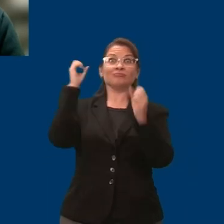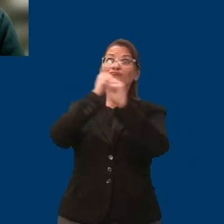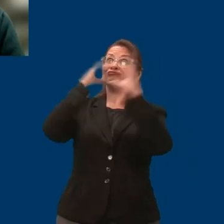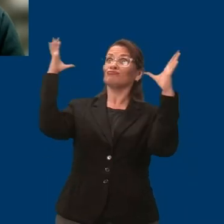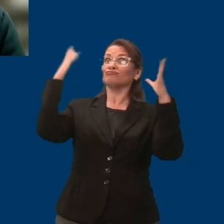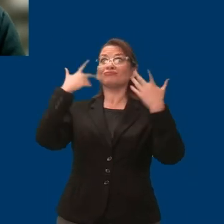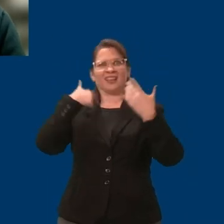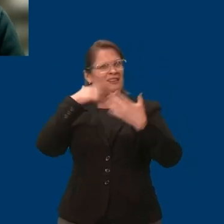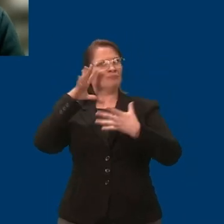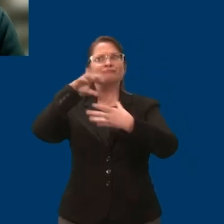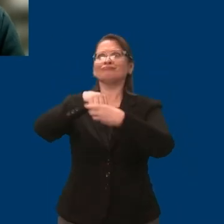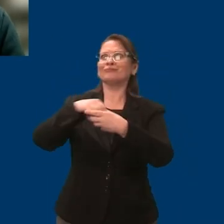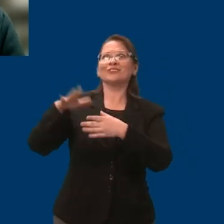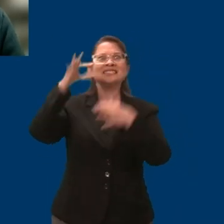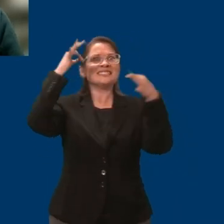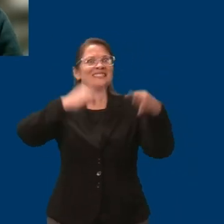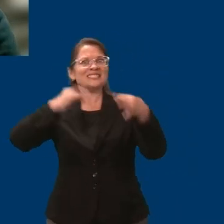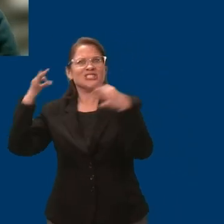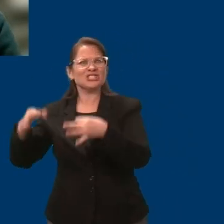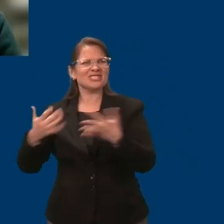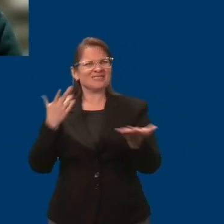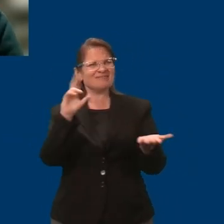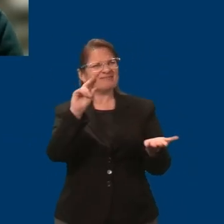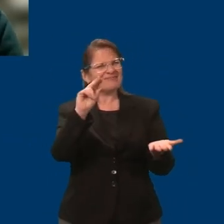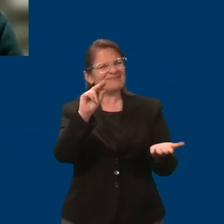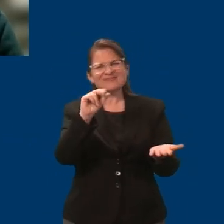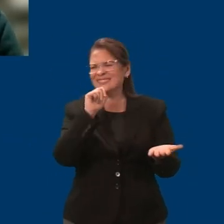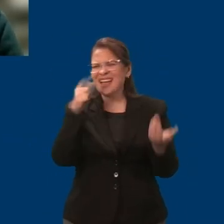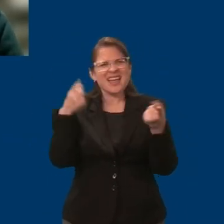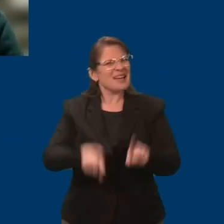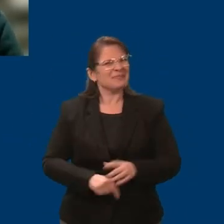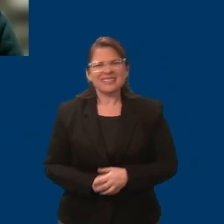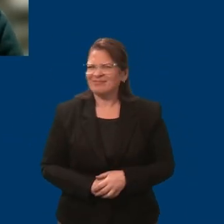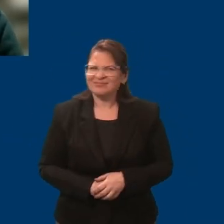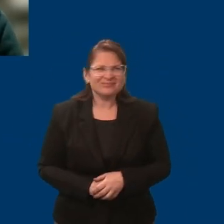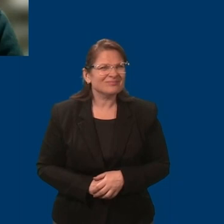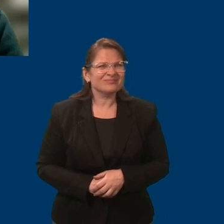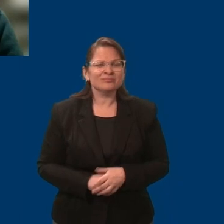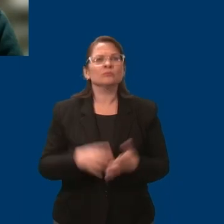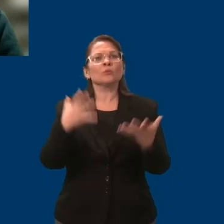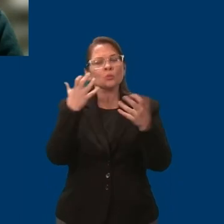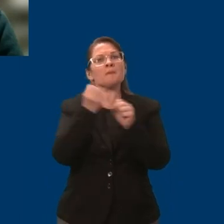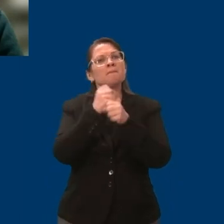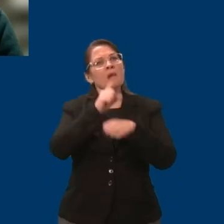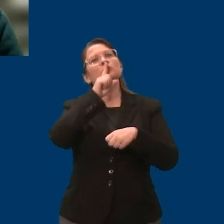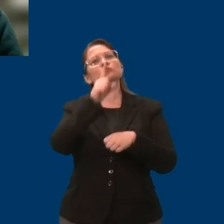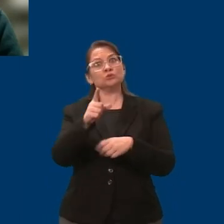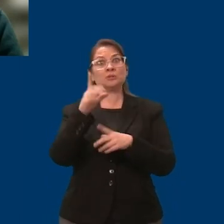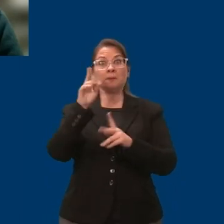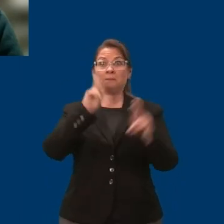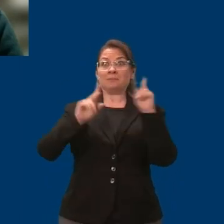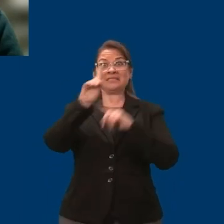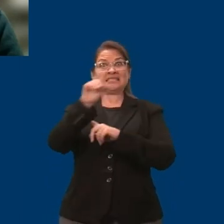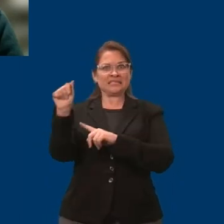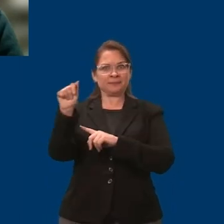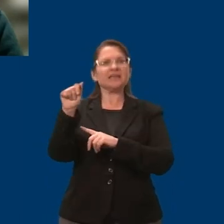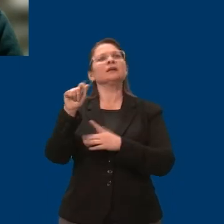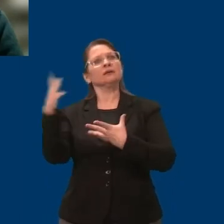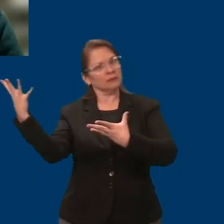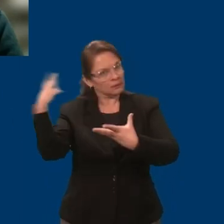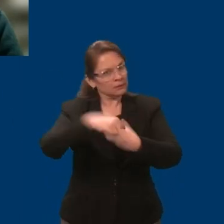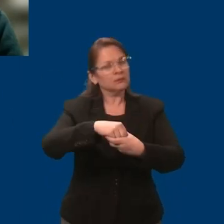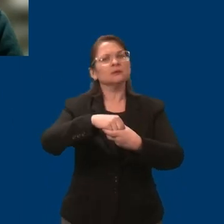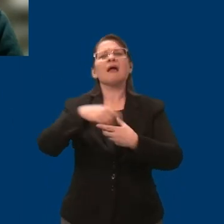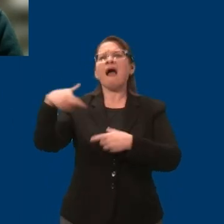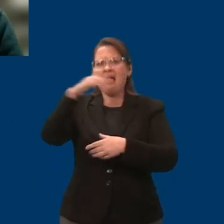We need the state to ensure that people with disabilities have the same opportunities and access to living in their own homes